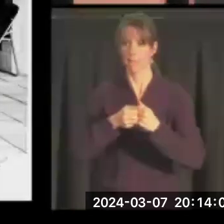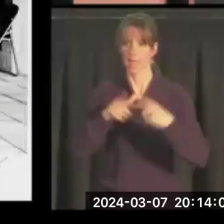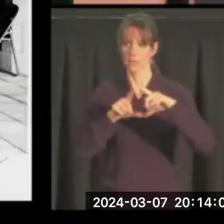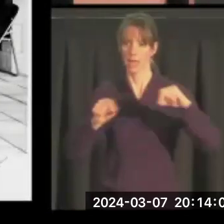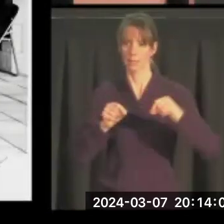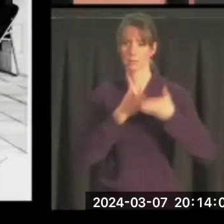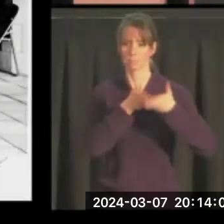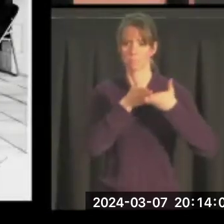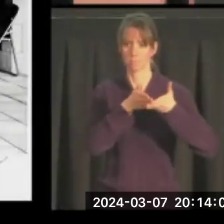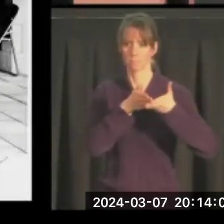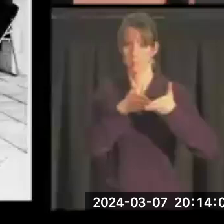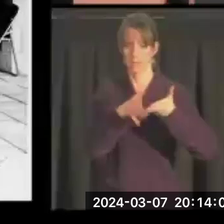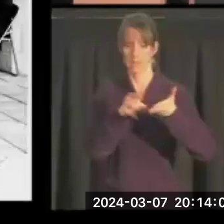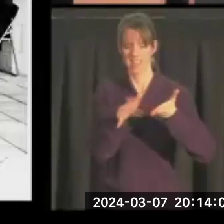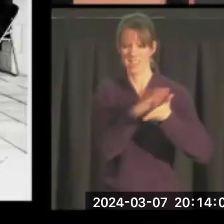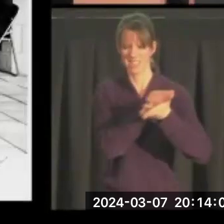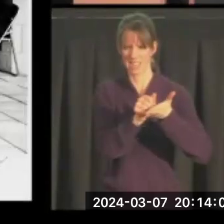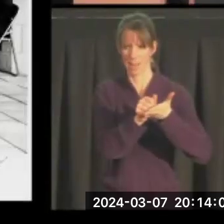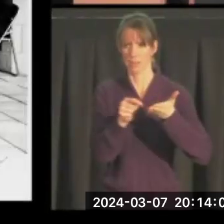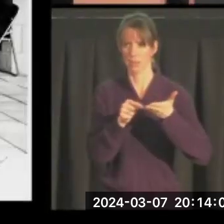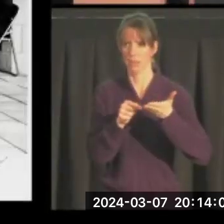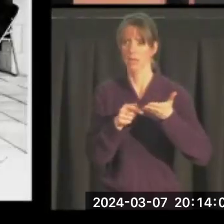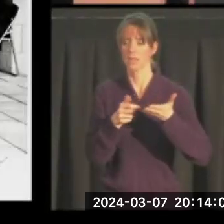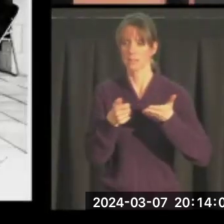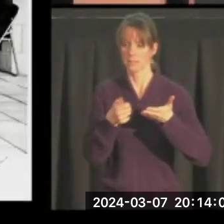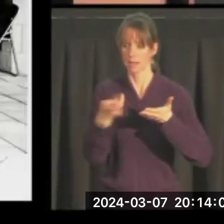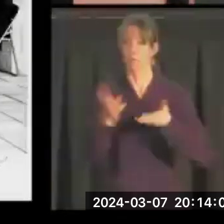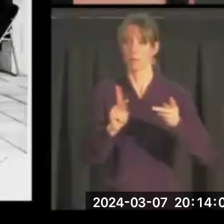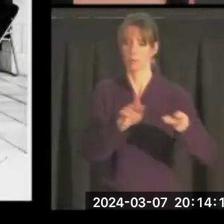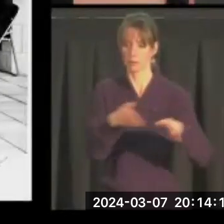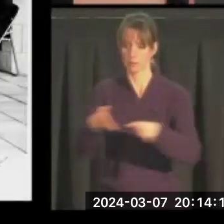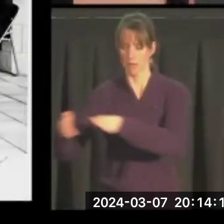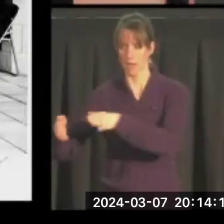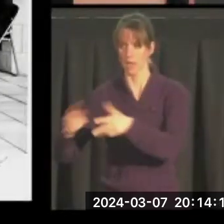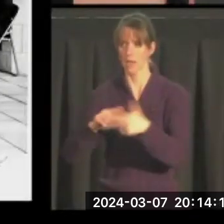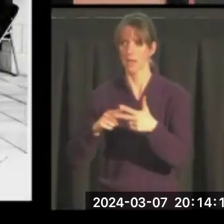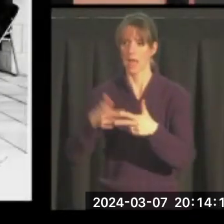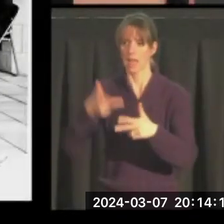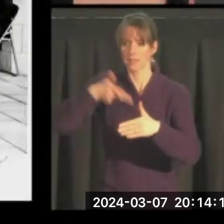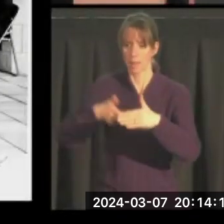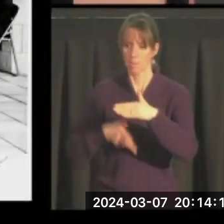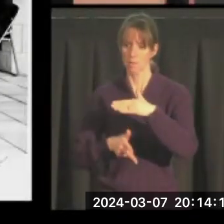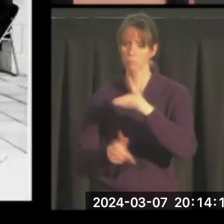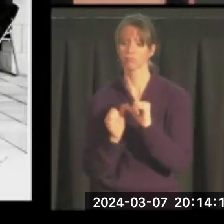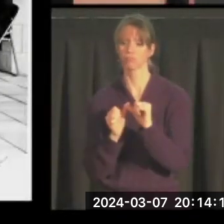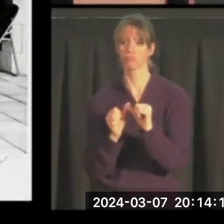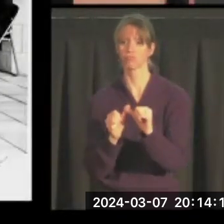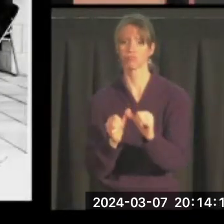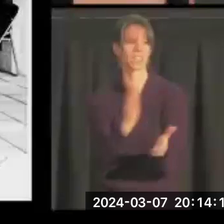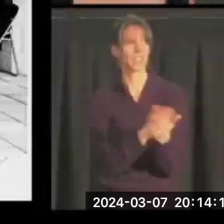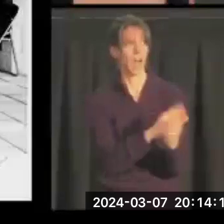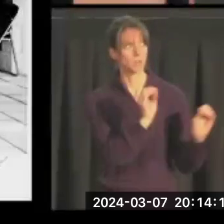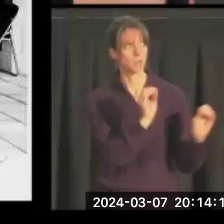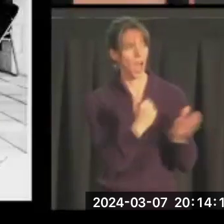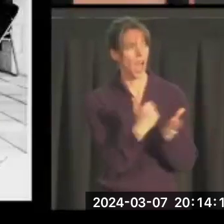It damaged the freighter, several lives were lost, and the submarine kept going. It did not stop to